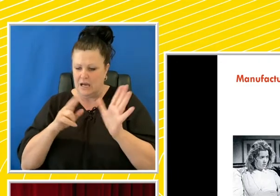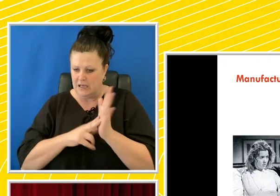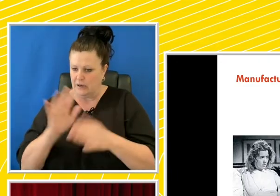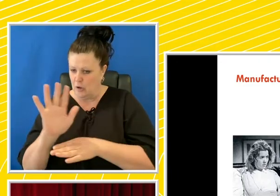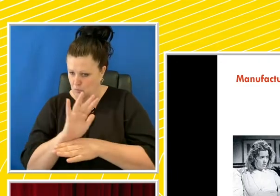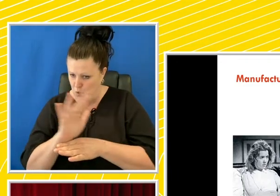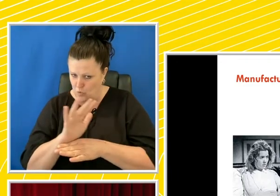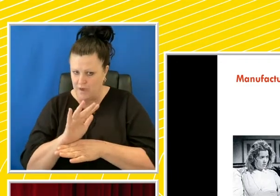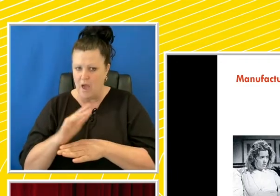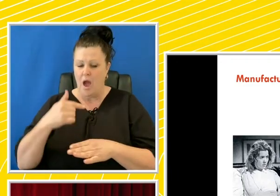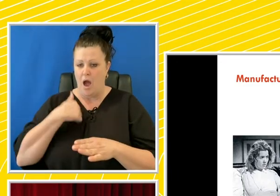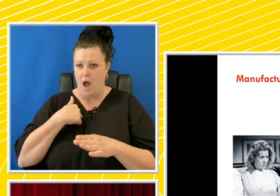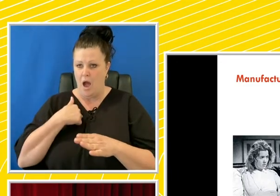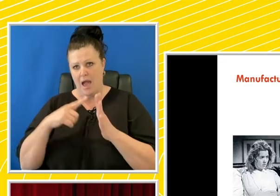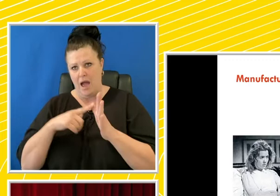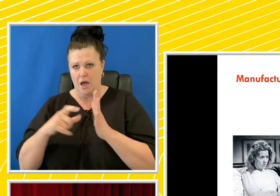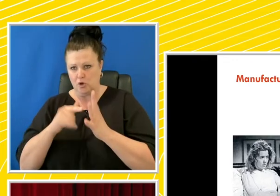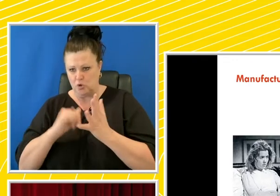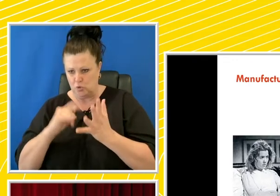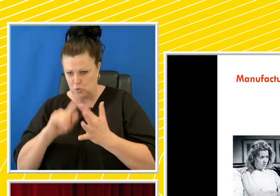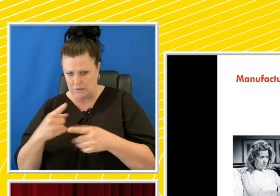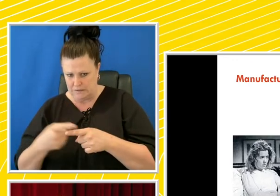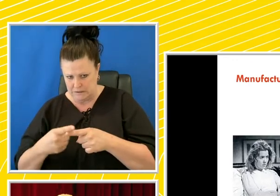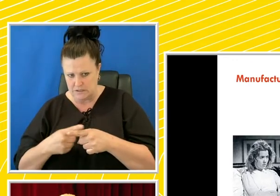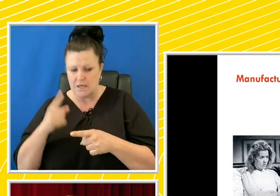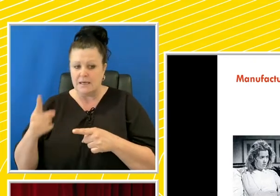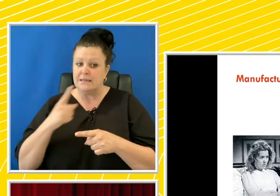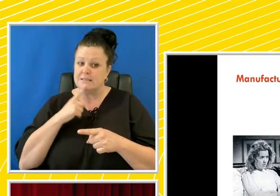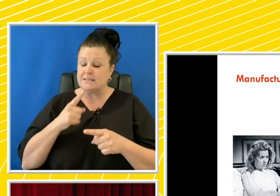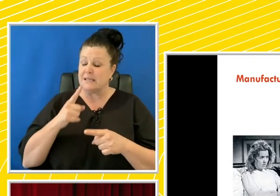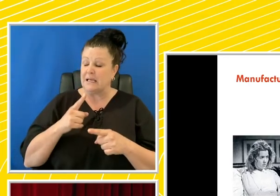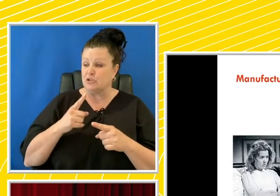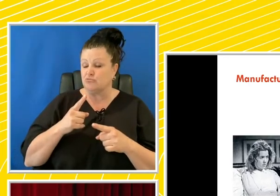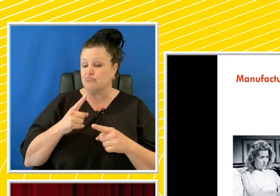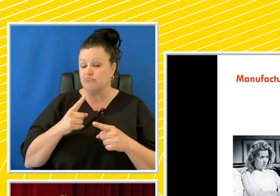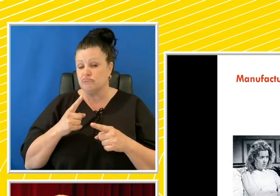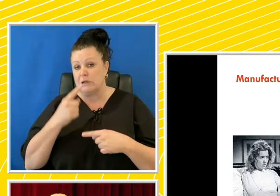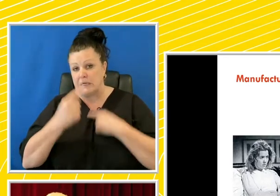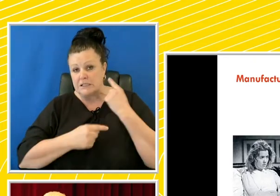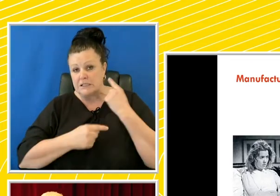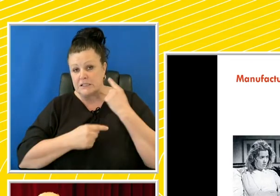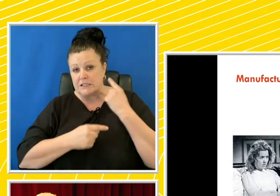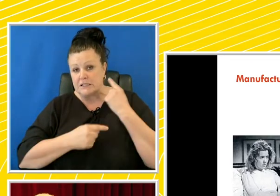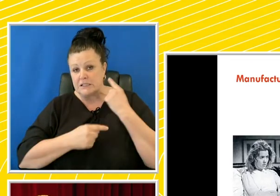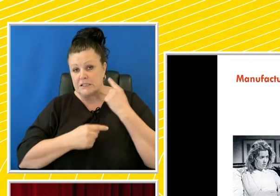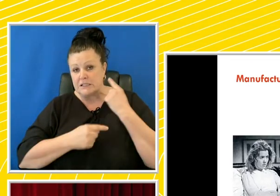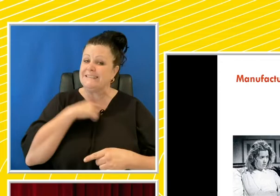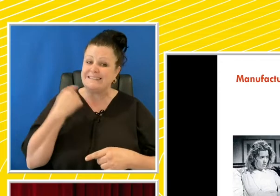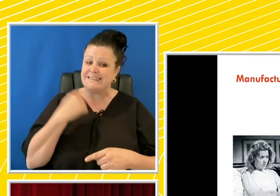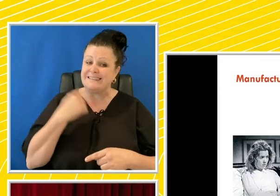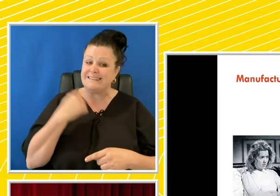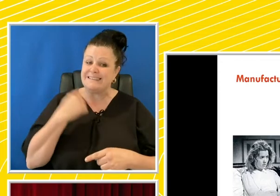high production values and professional acting, attempts to justify the mercy killing by the state of normal people with intractable suffering